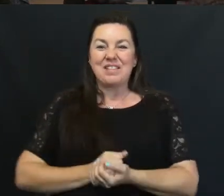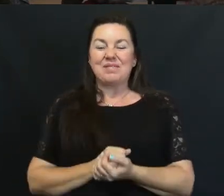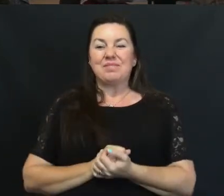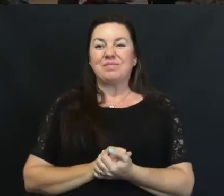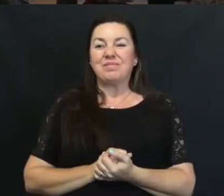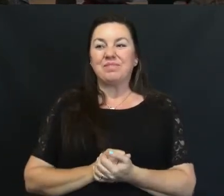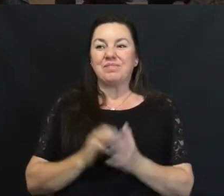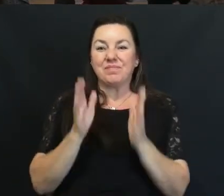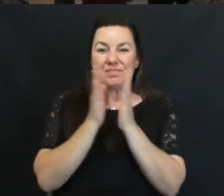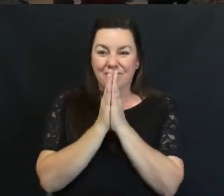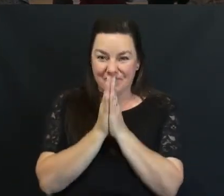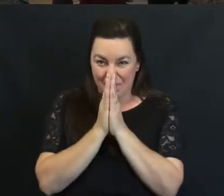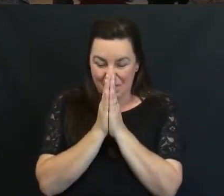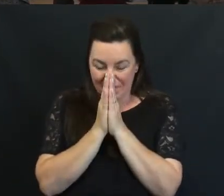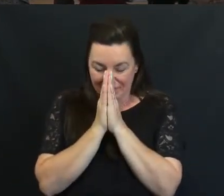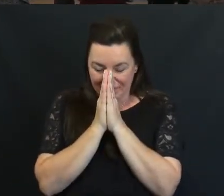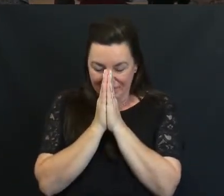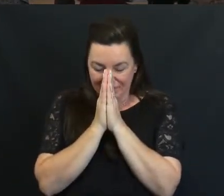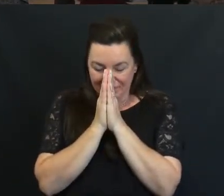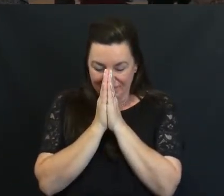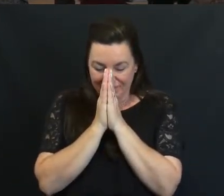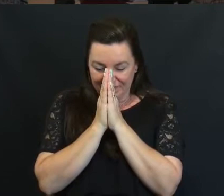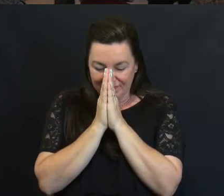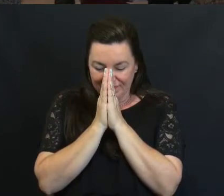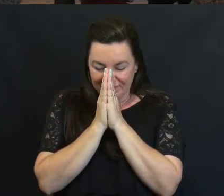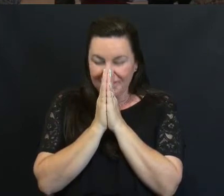Let me open this up in a word of prayer this morning